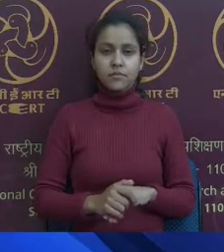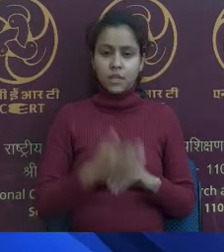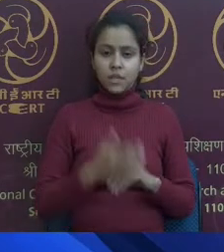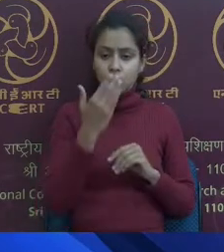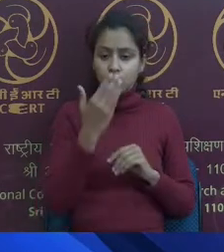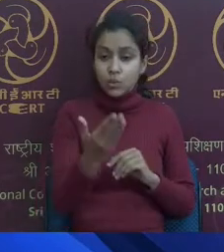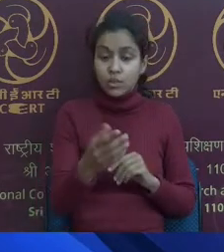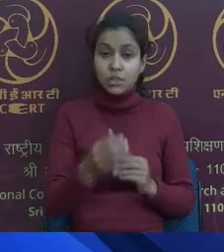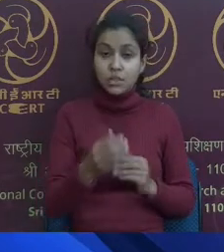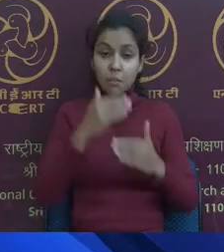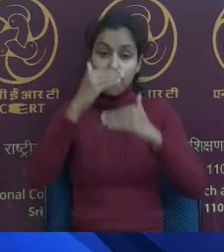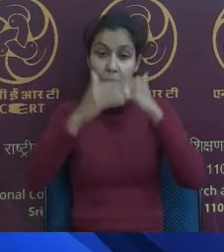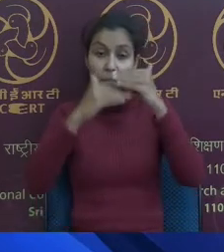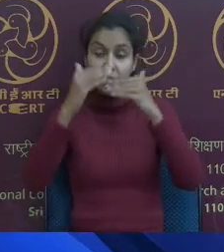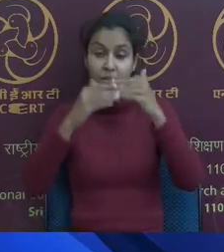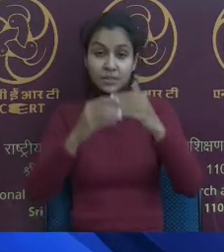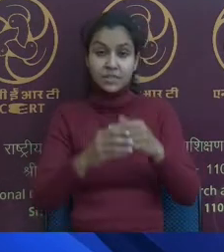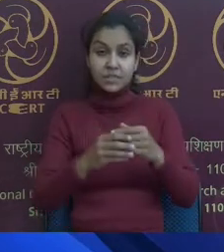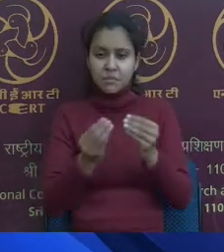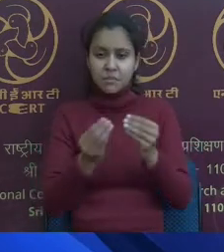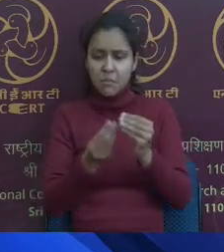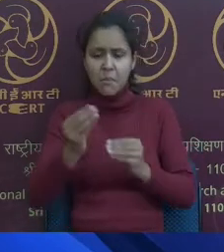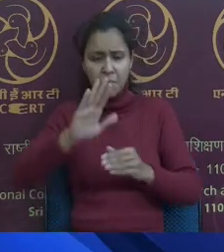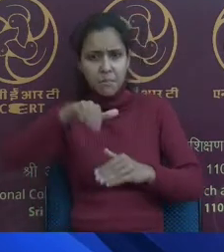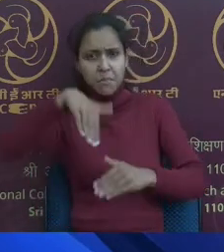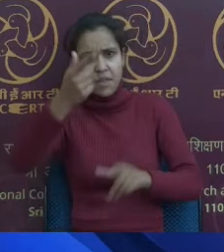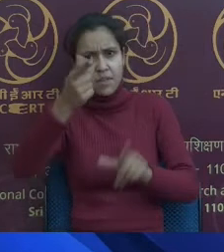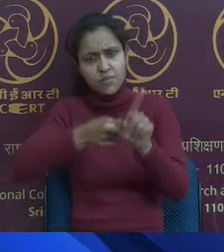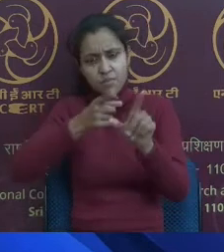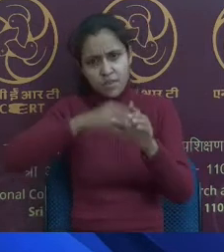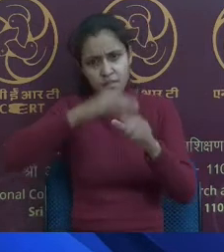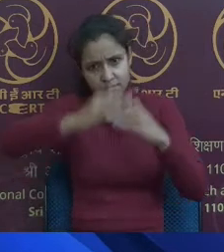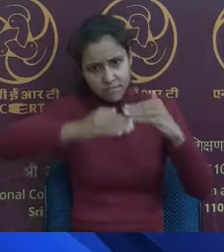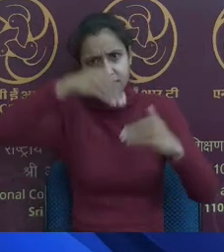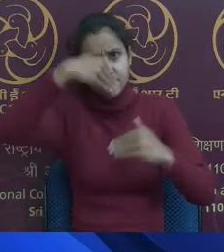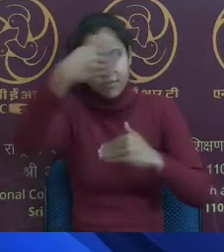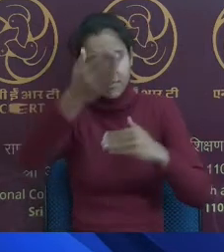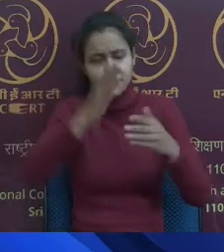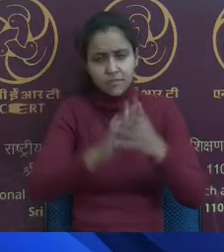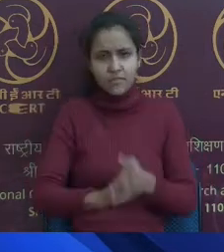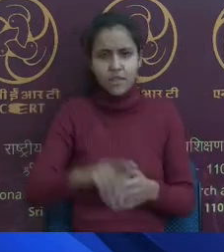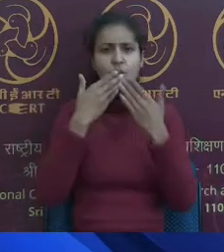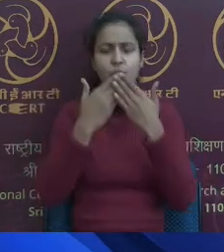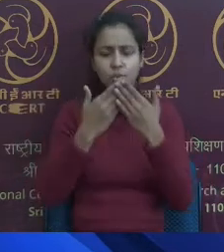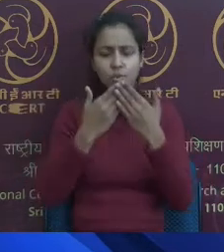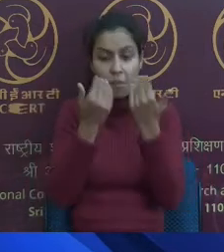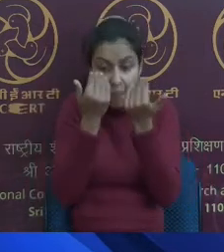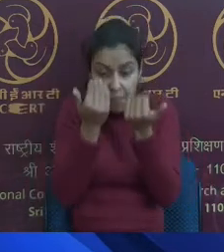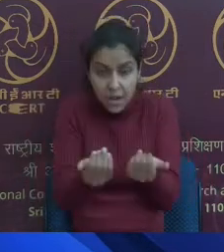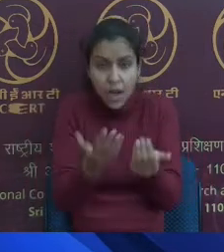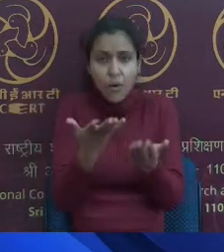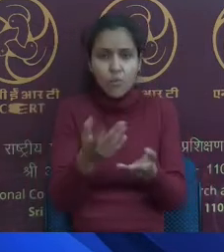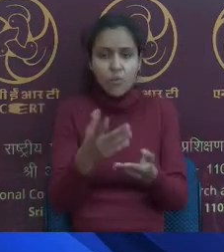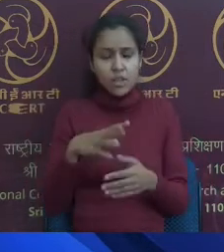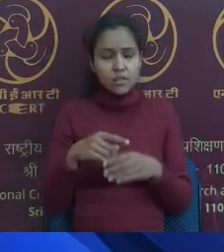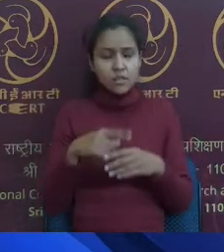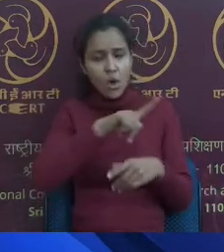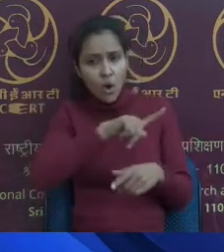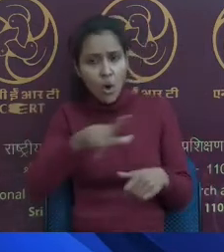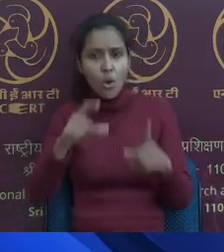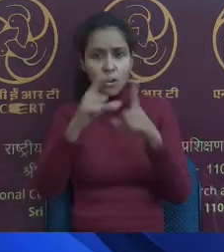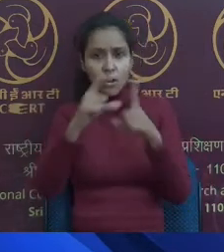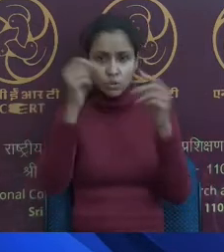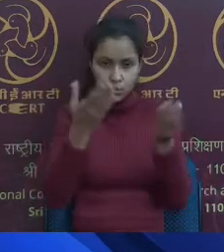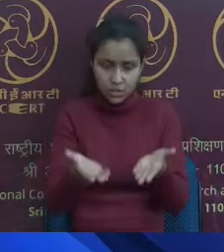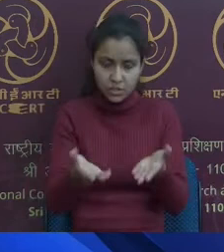of past two years. Before this, we were having labs inside schools. But now we are actually doing all online. And this is